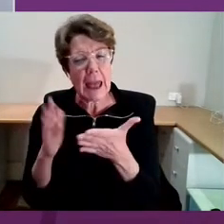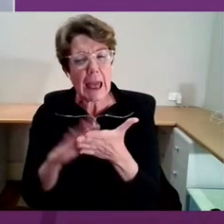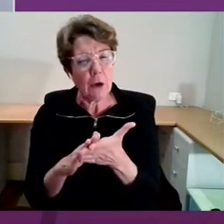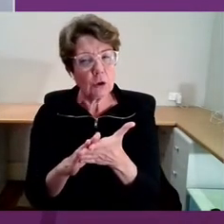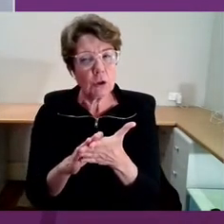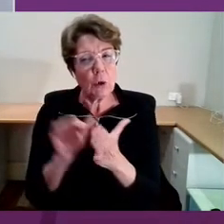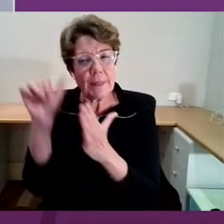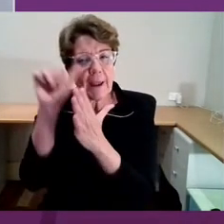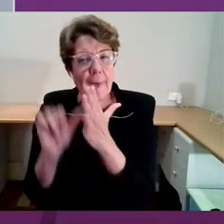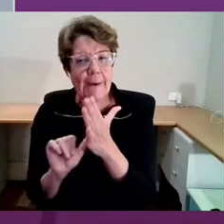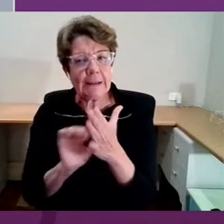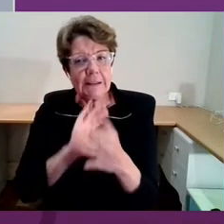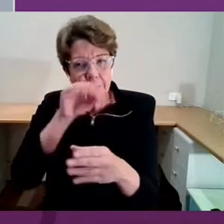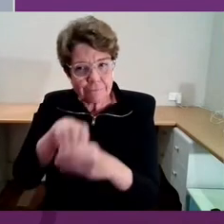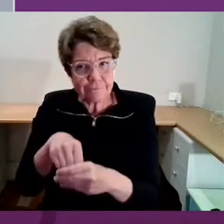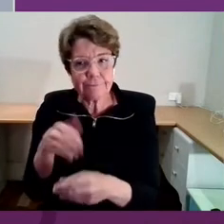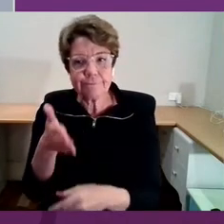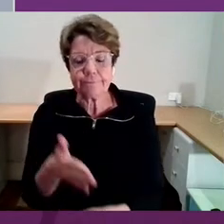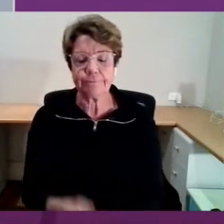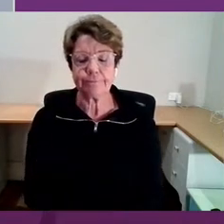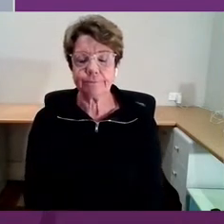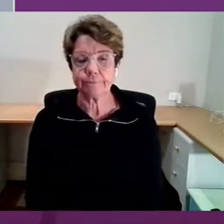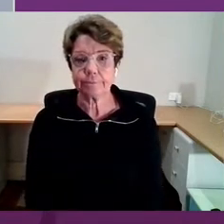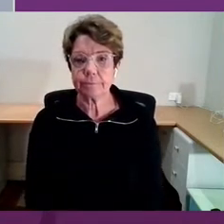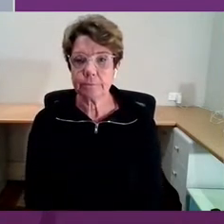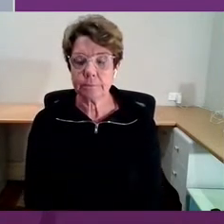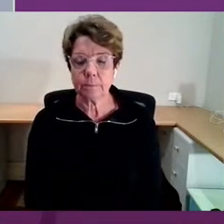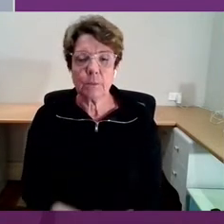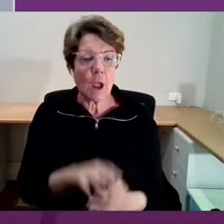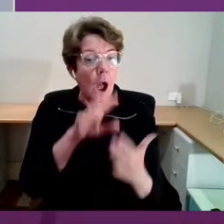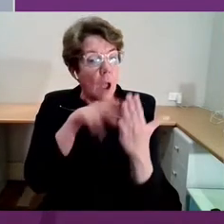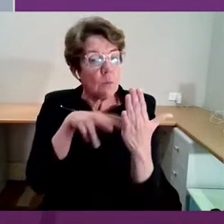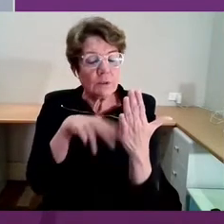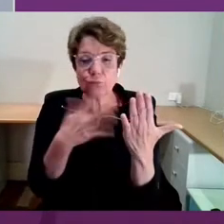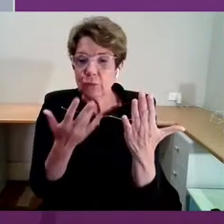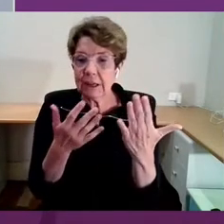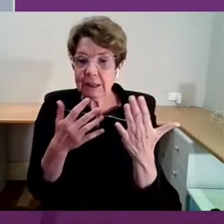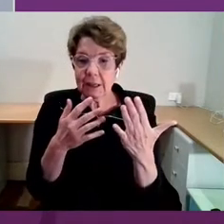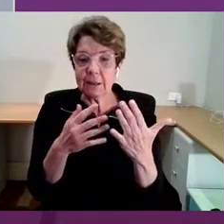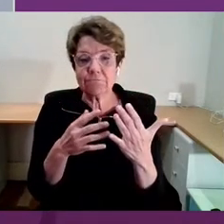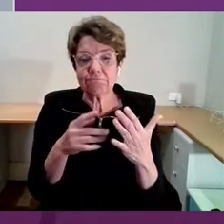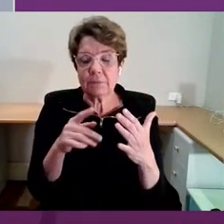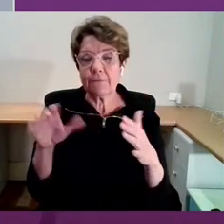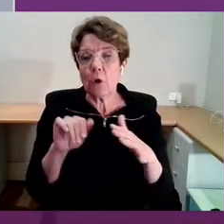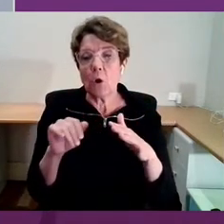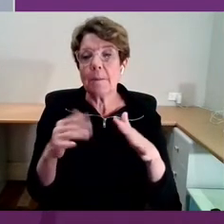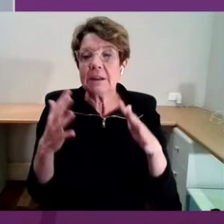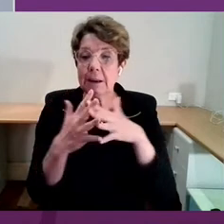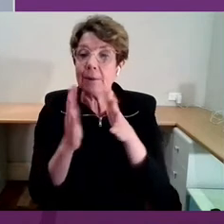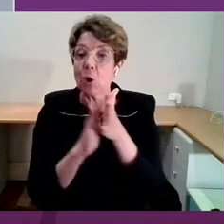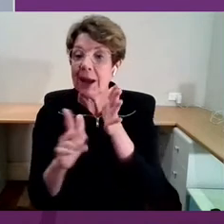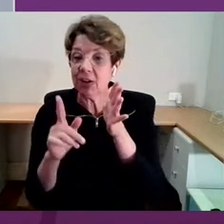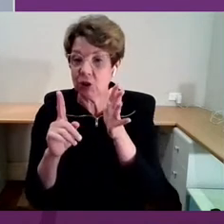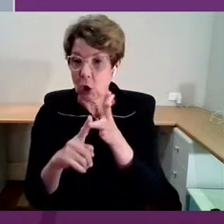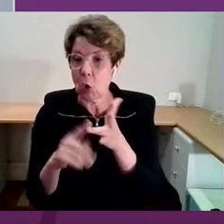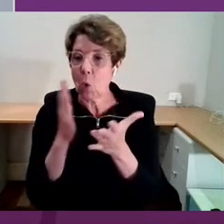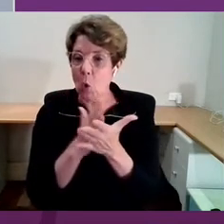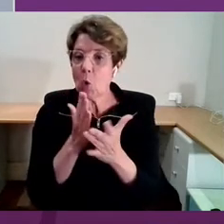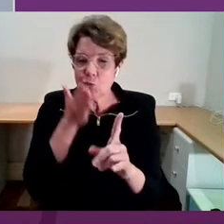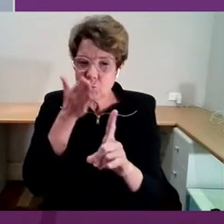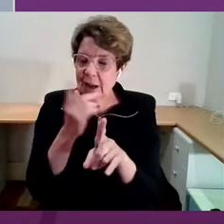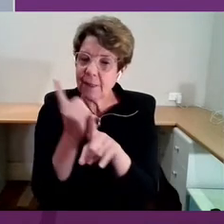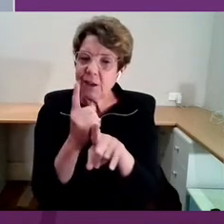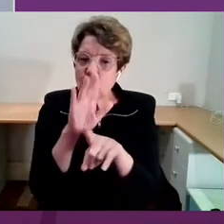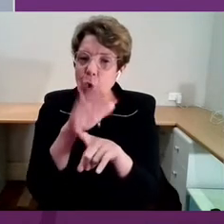Yeah. So I was reading some stuff that the World Health Organization obviously focus a lot on social determinants of health. And